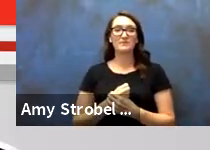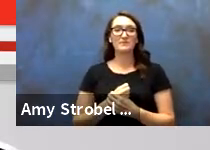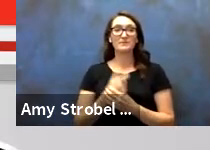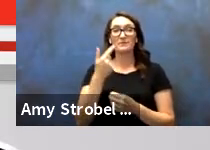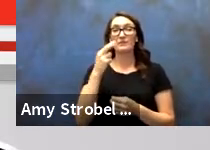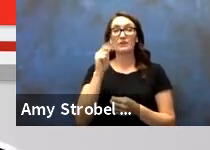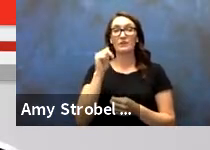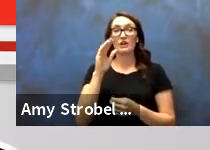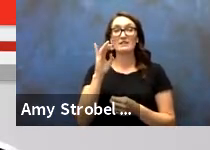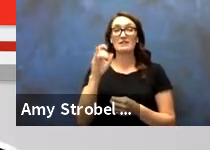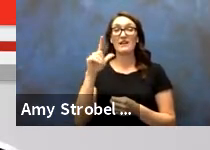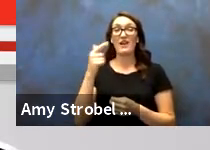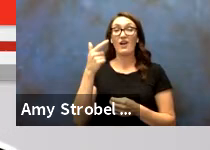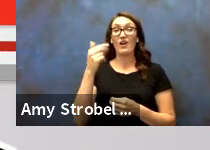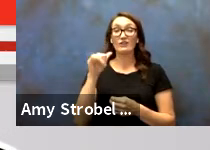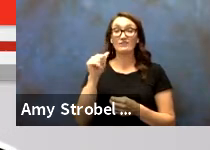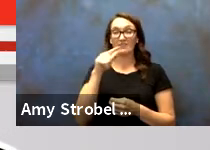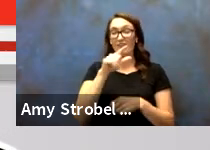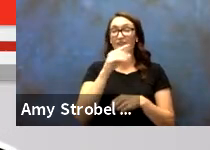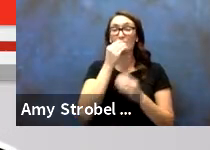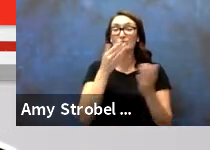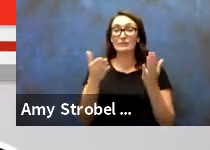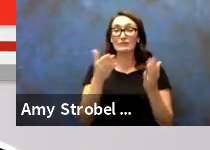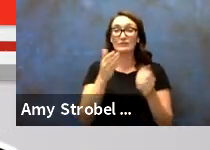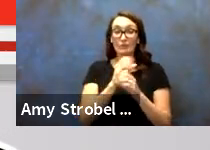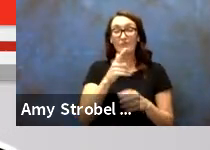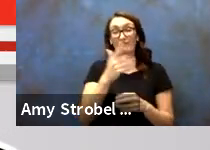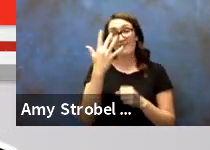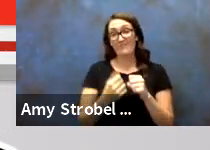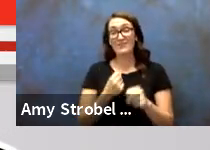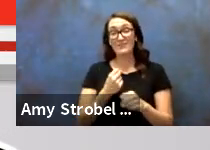Graciela Garcia, Food Service Worker, five years.